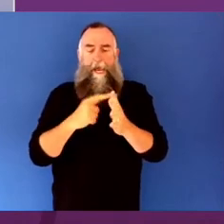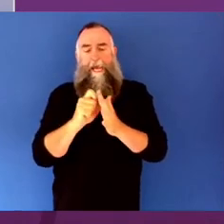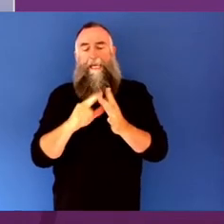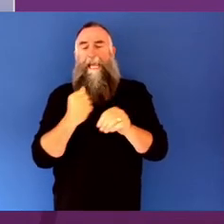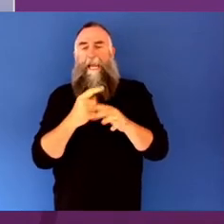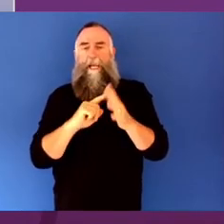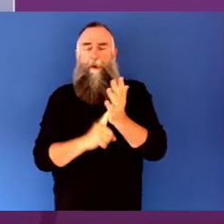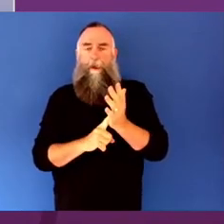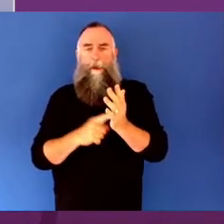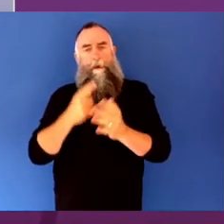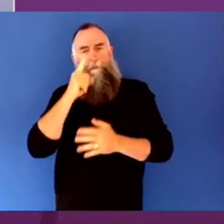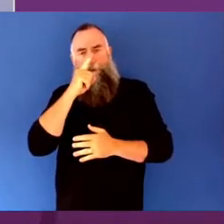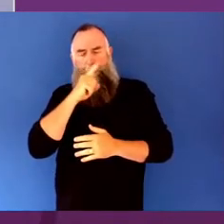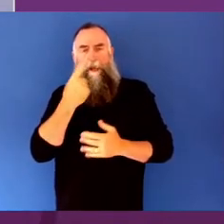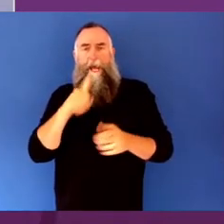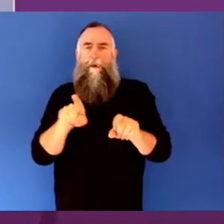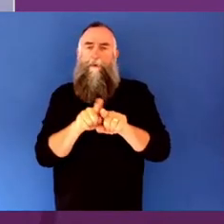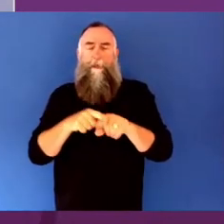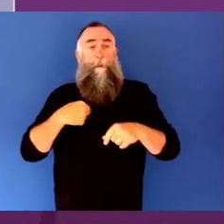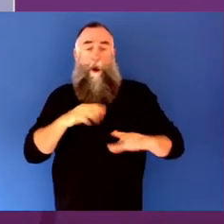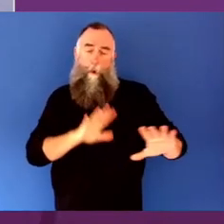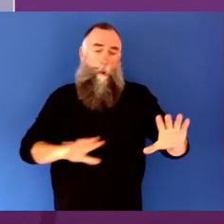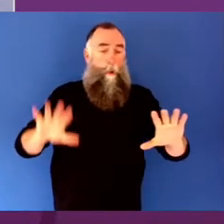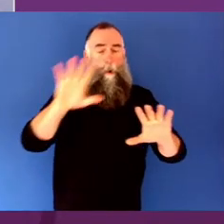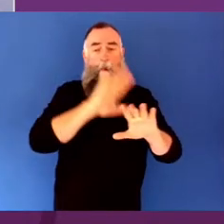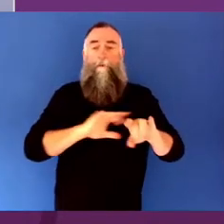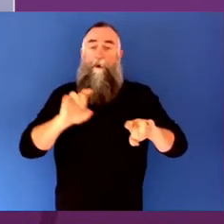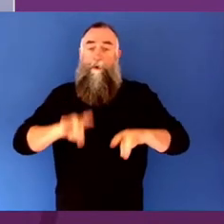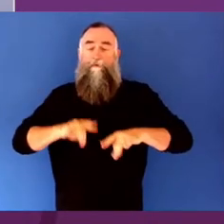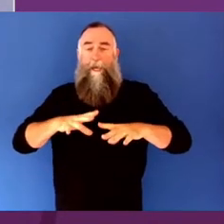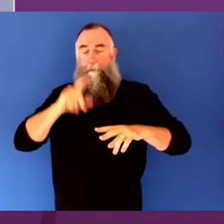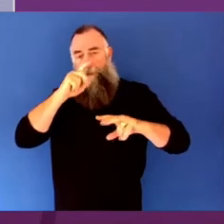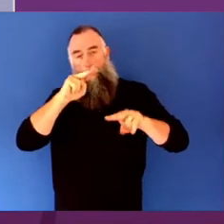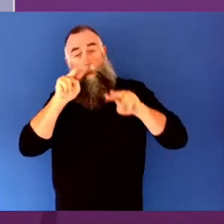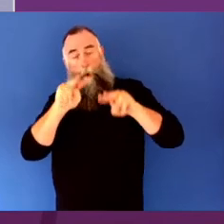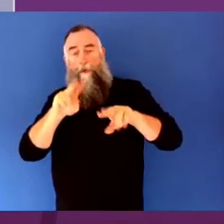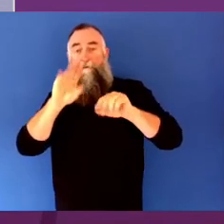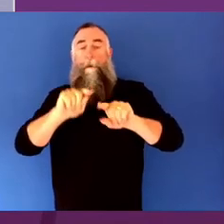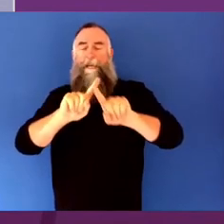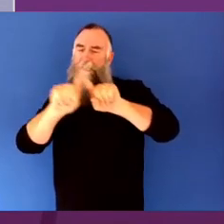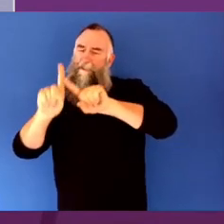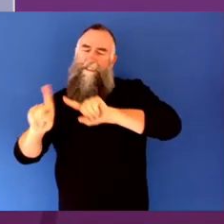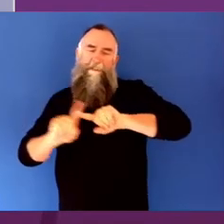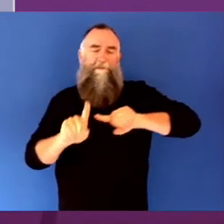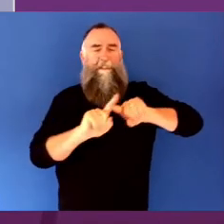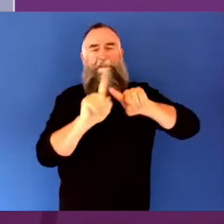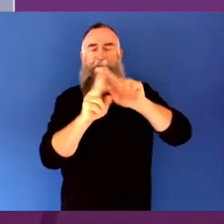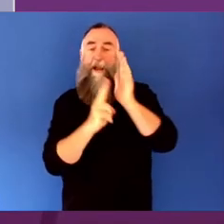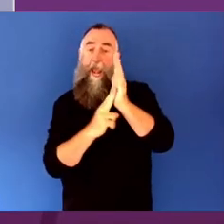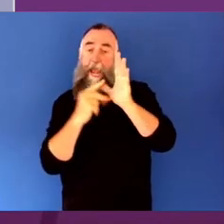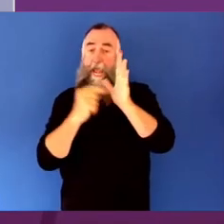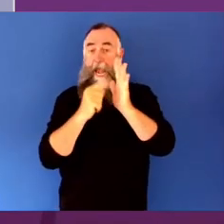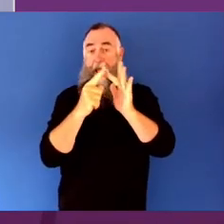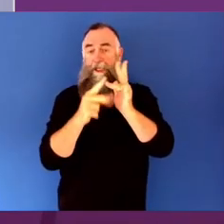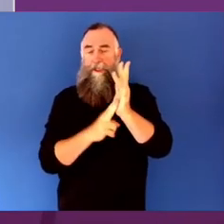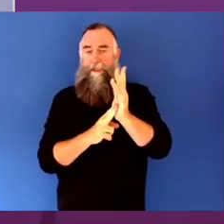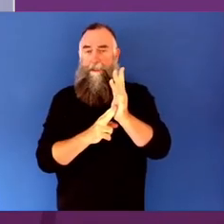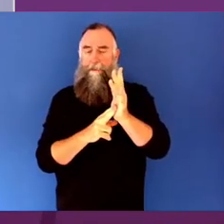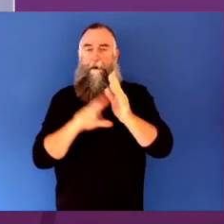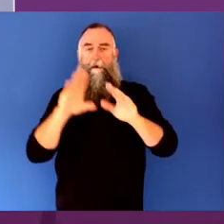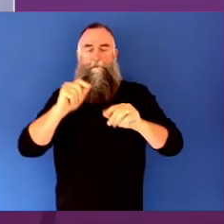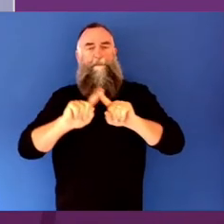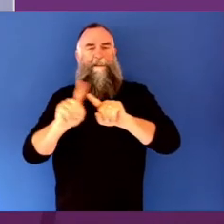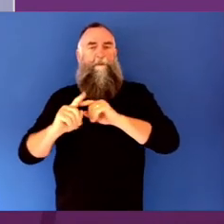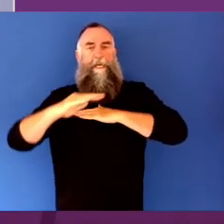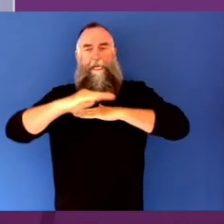and respect all past and present elders from whichever nation they come. In August last year, as Adrian said,